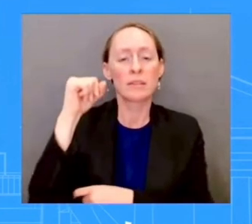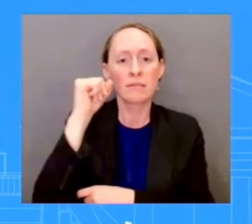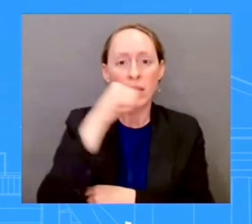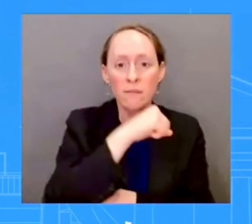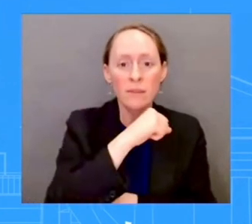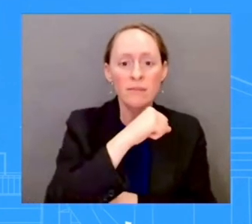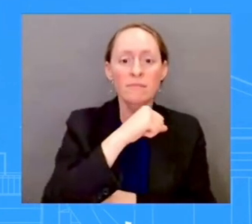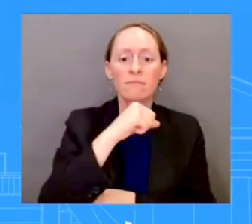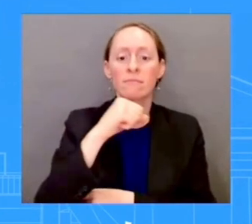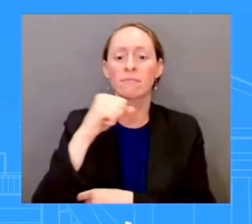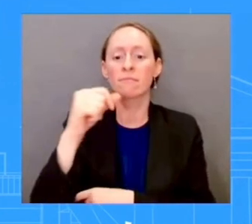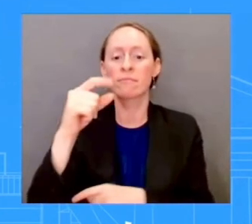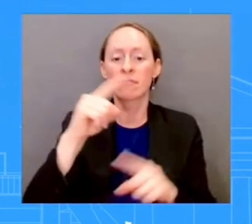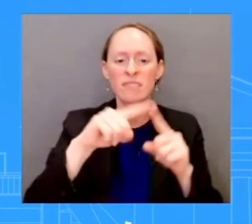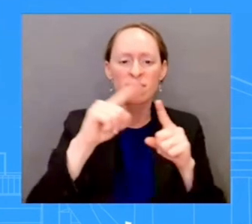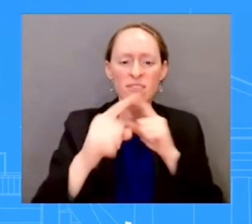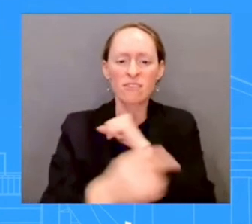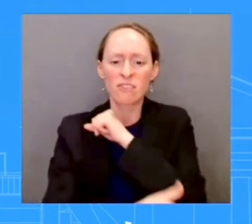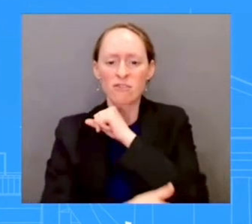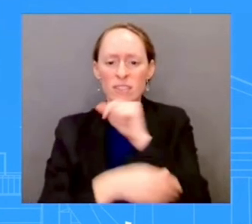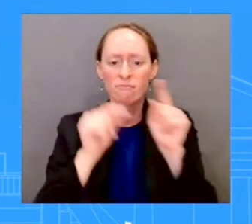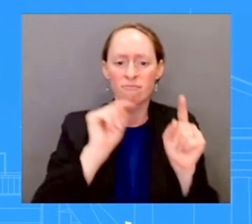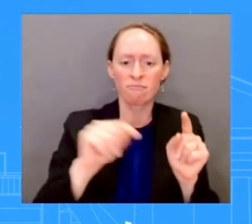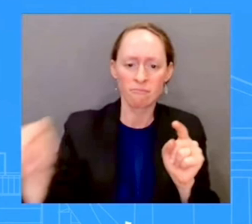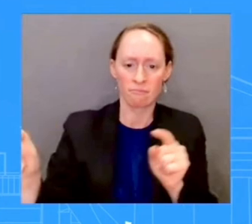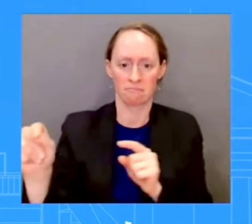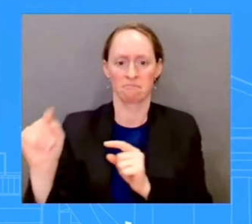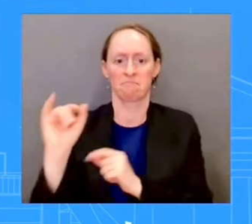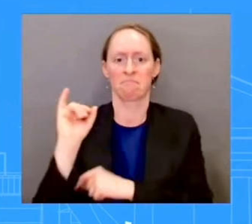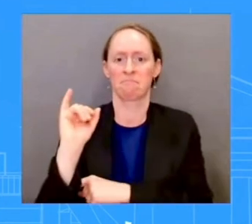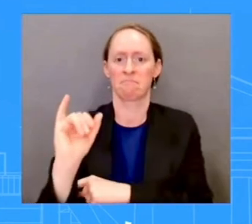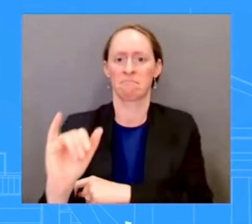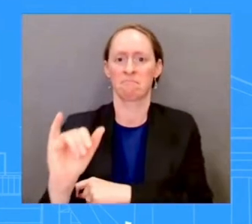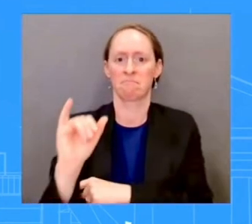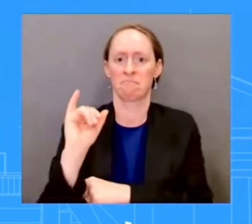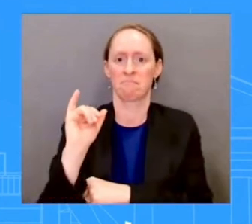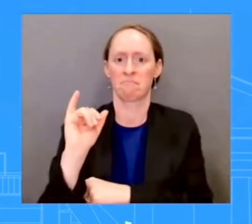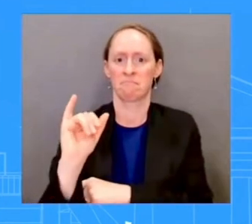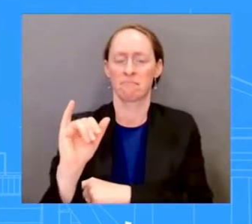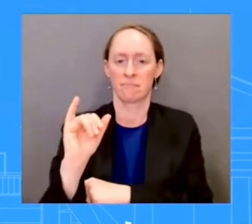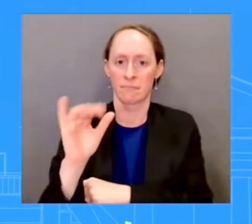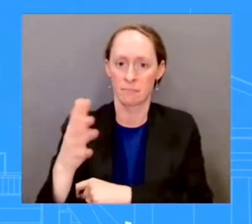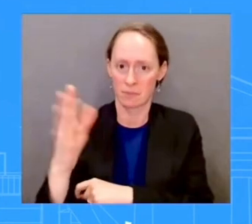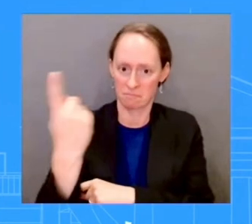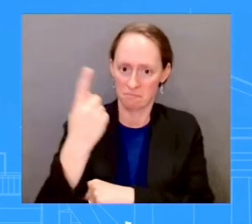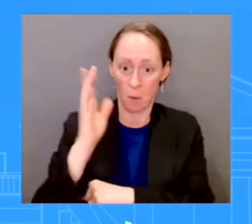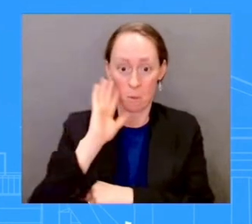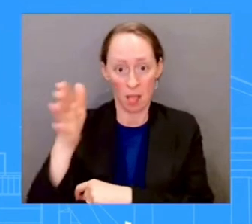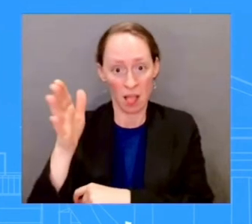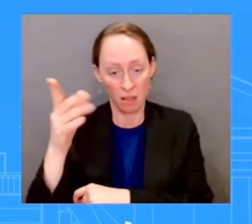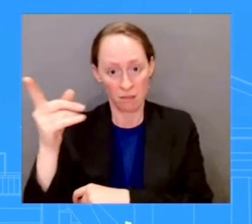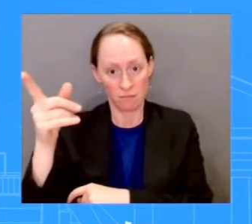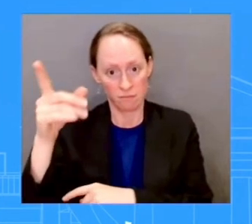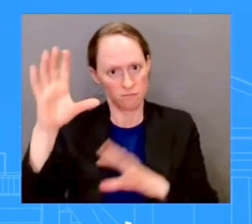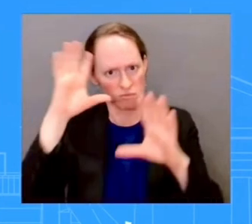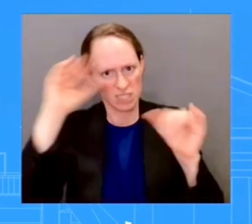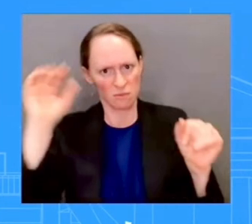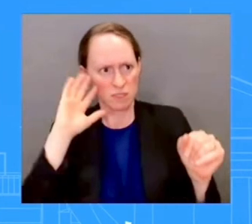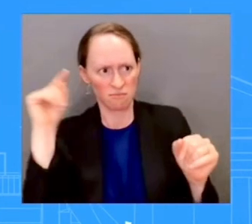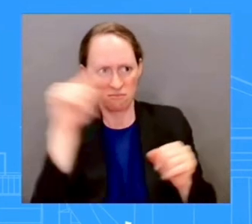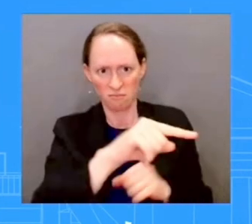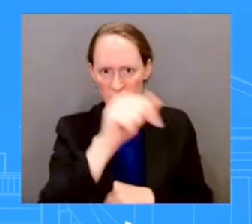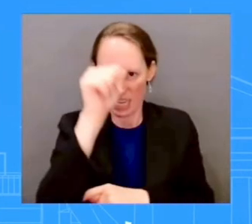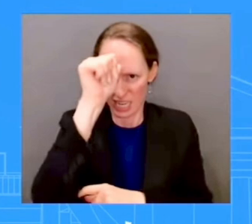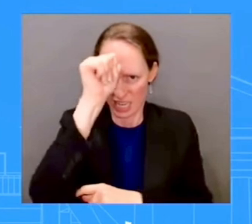be in Jakarta meeting with ASEAN leaders. What can we expect from them on this issue of territorial disputes and how forward